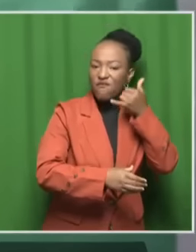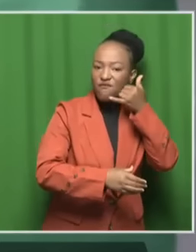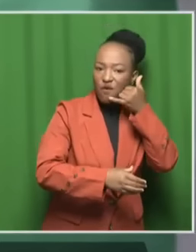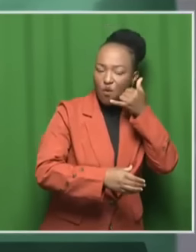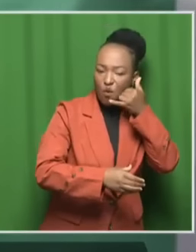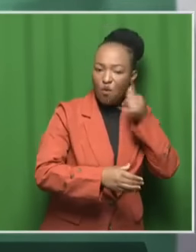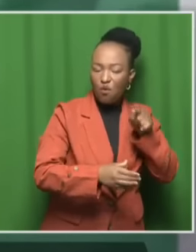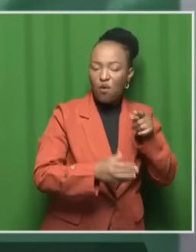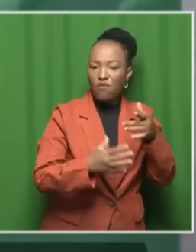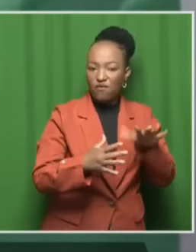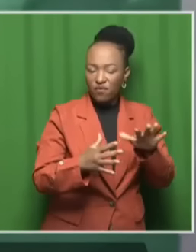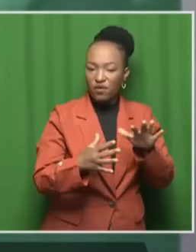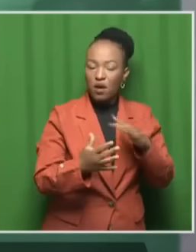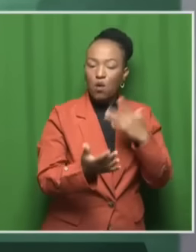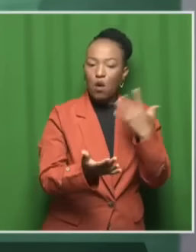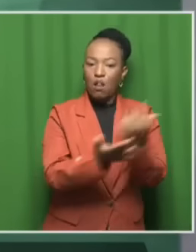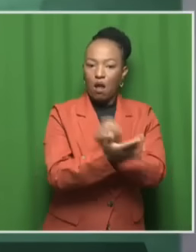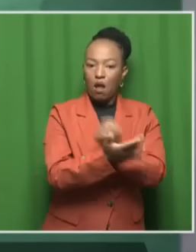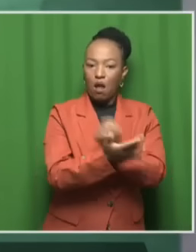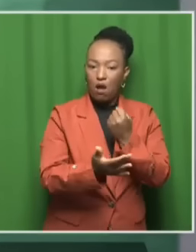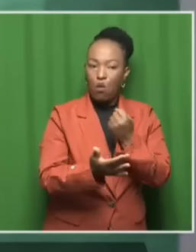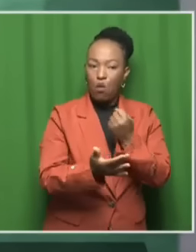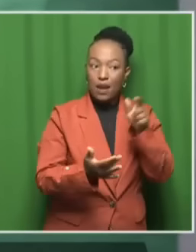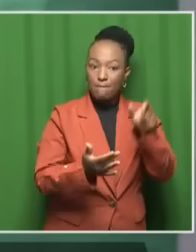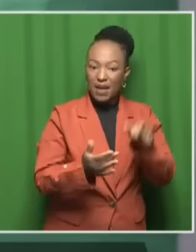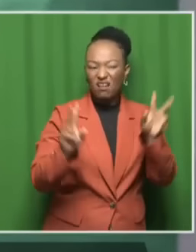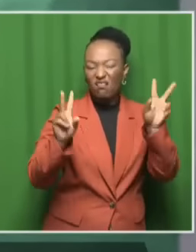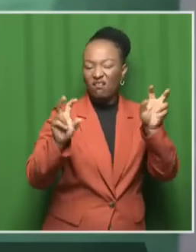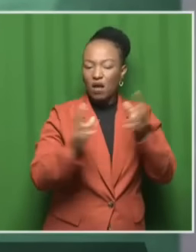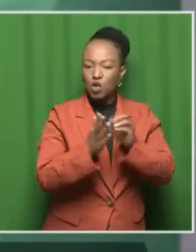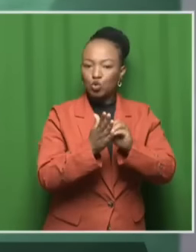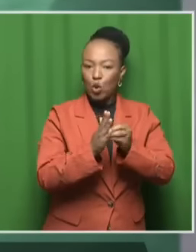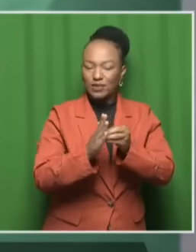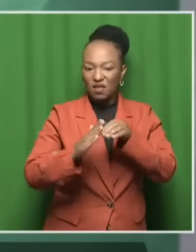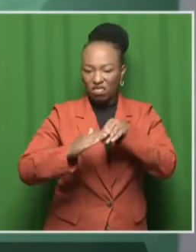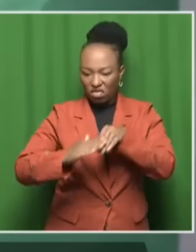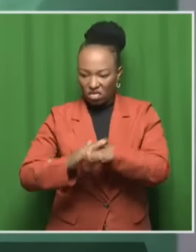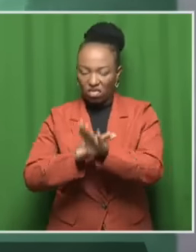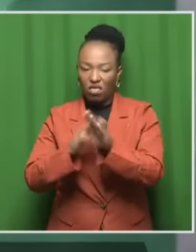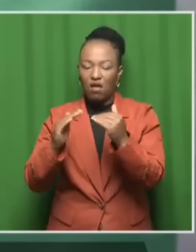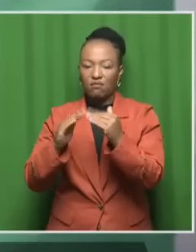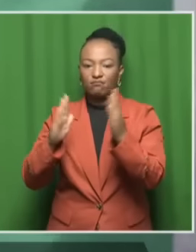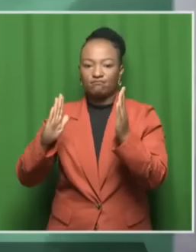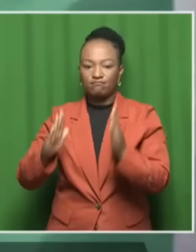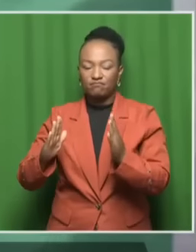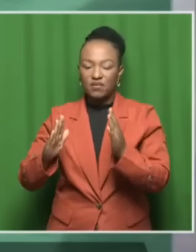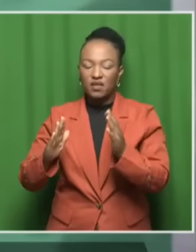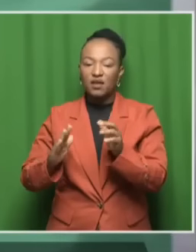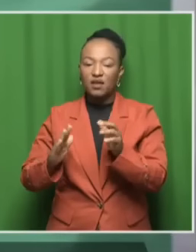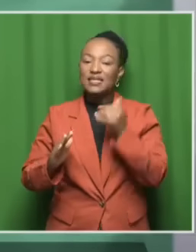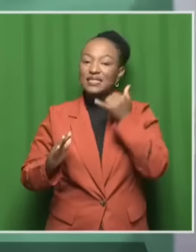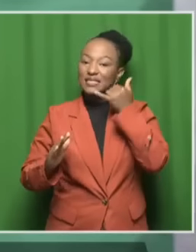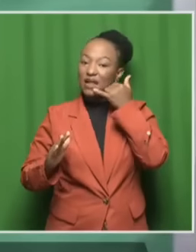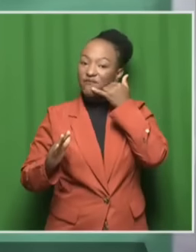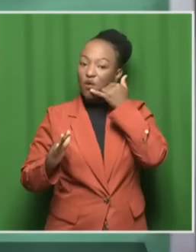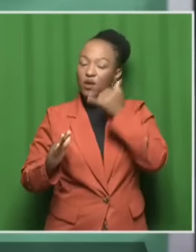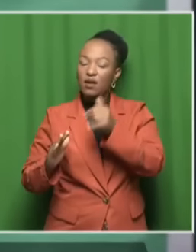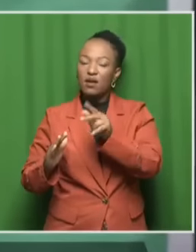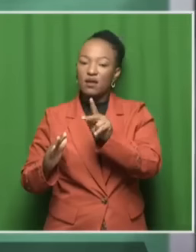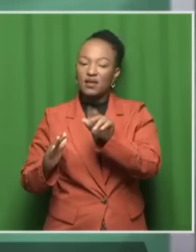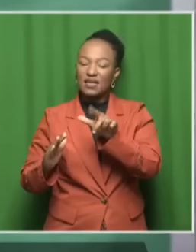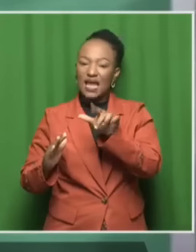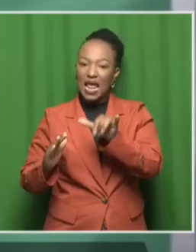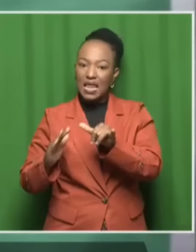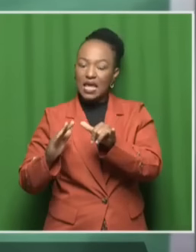believed to have been taken when these so-called intruders had entered the house, the cell phone belonging to Kelly Kumalo, which is believed to have been stolen,